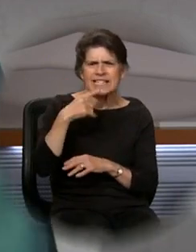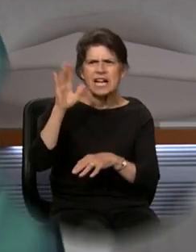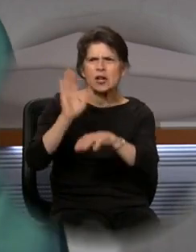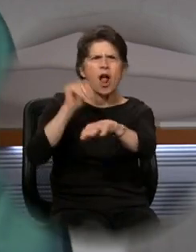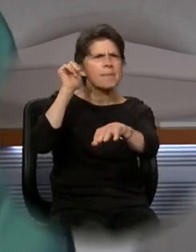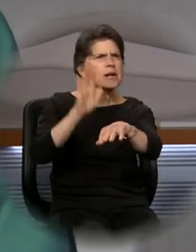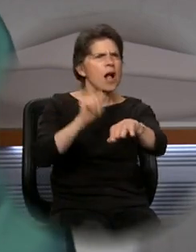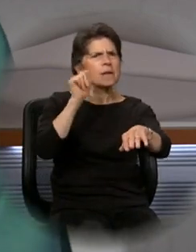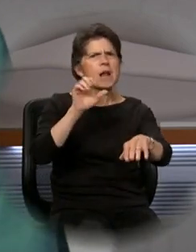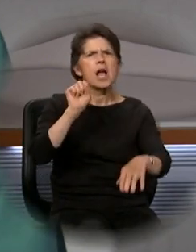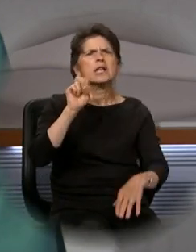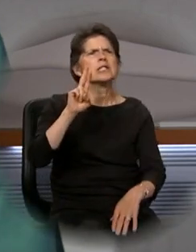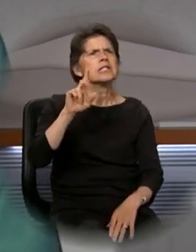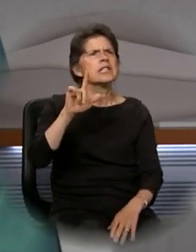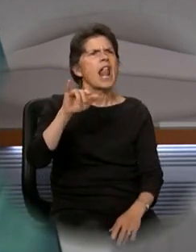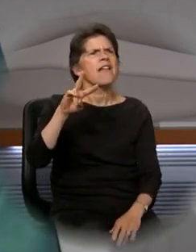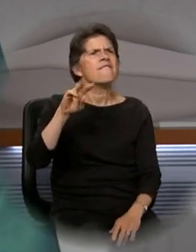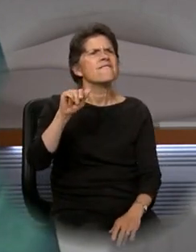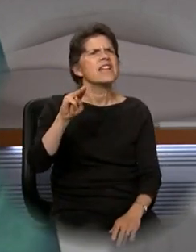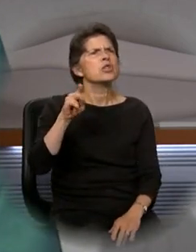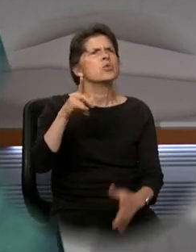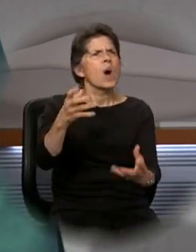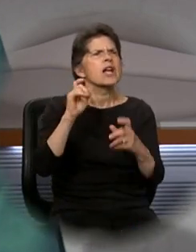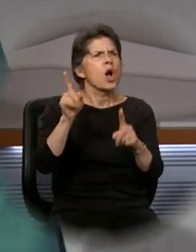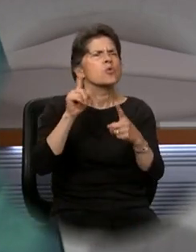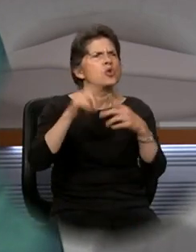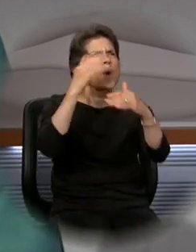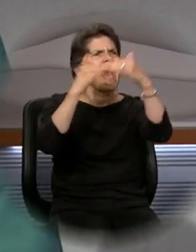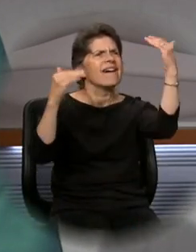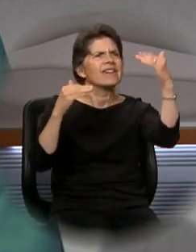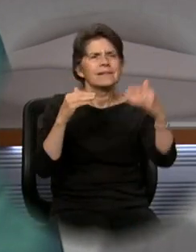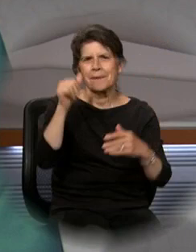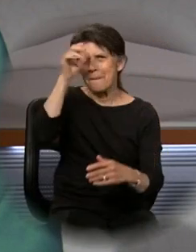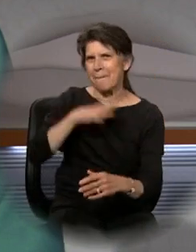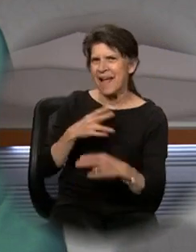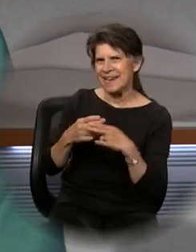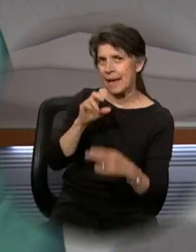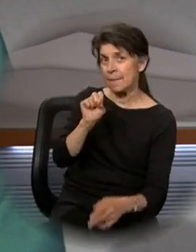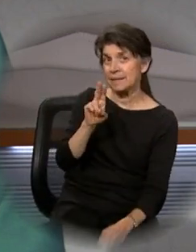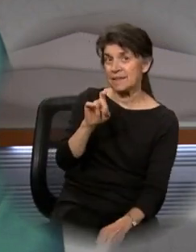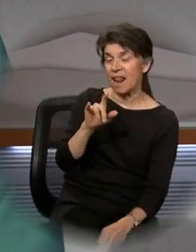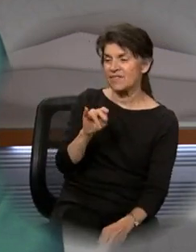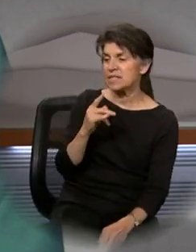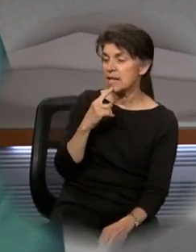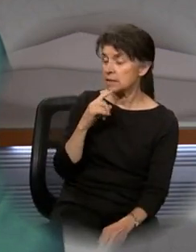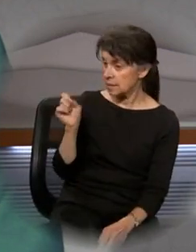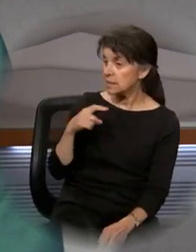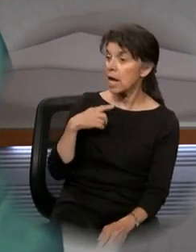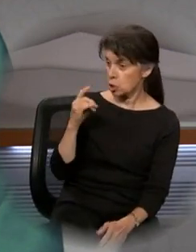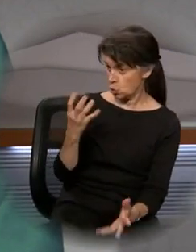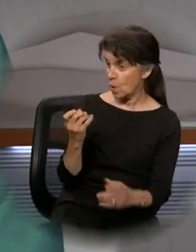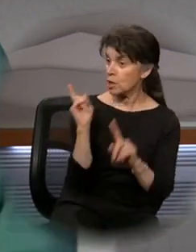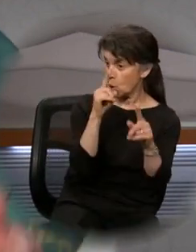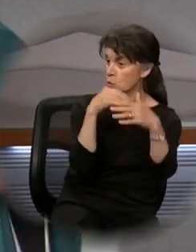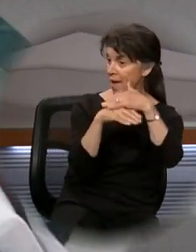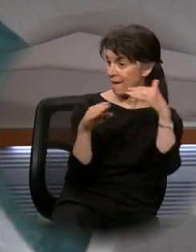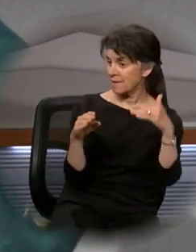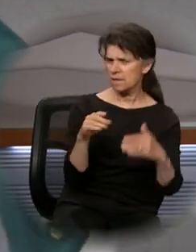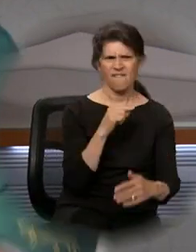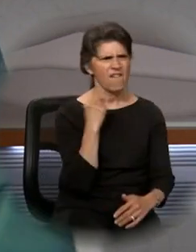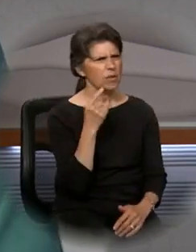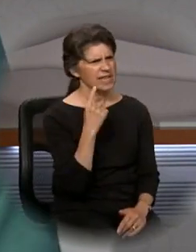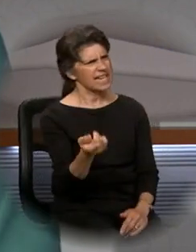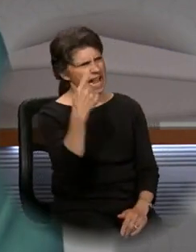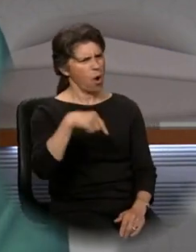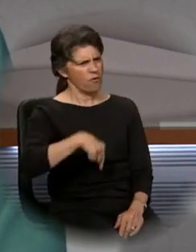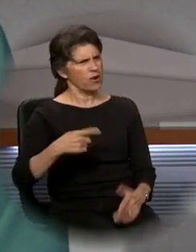Sullivan, do you want to go to heaven? Sullivan answered, Well, yes, Father, I certainly do. Father says, Well,